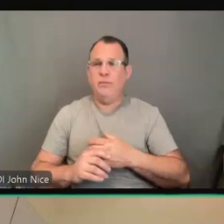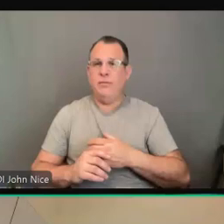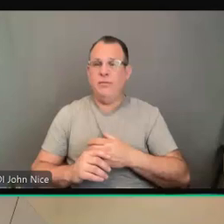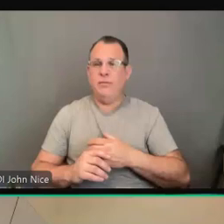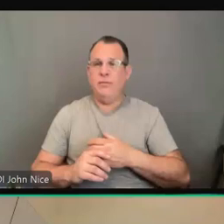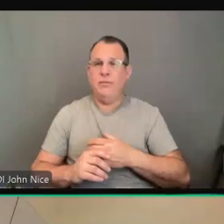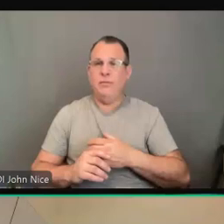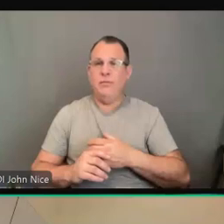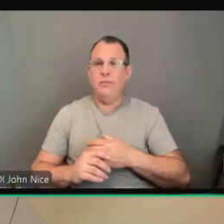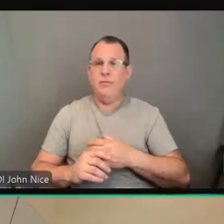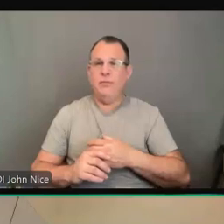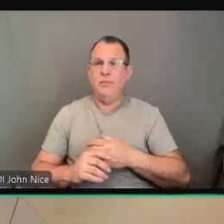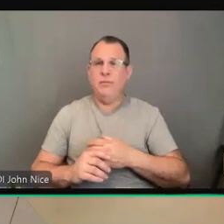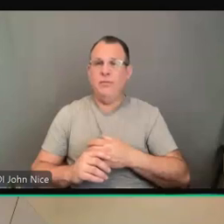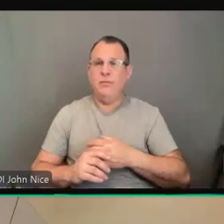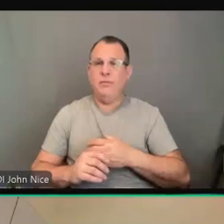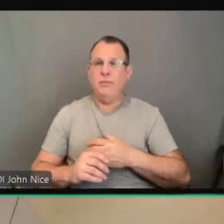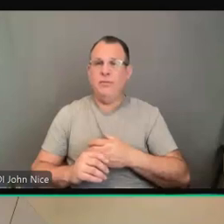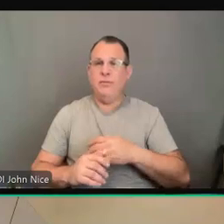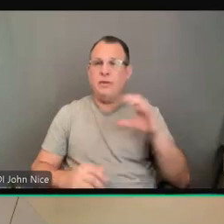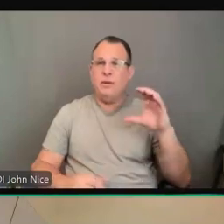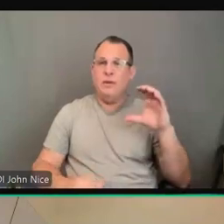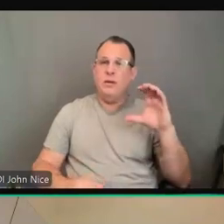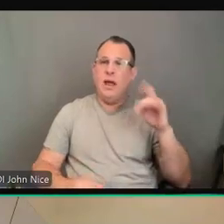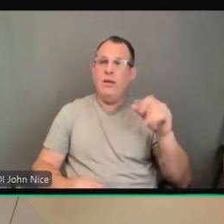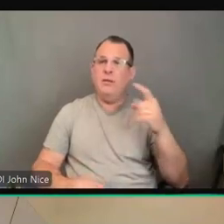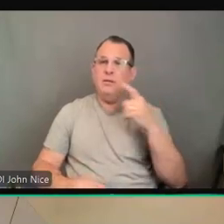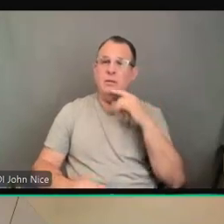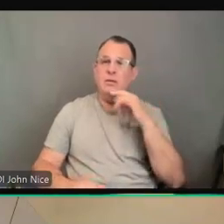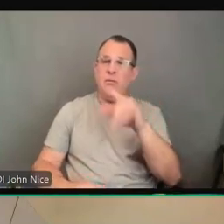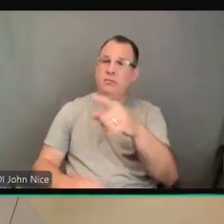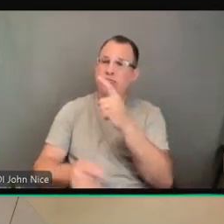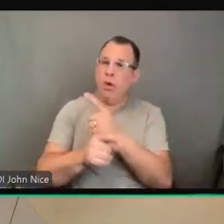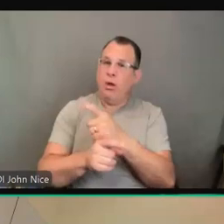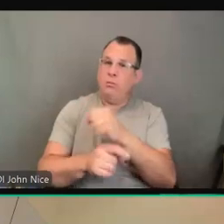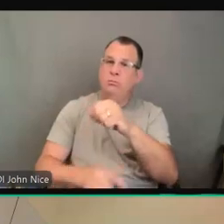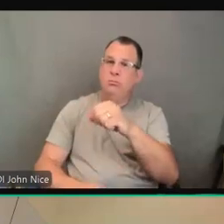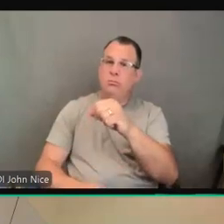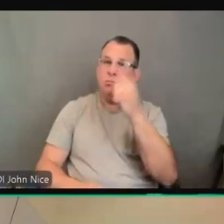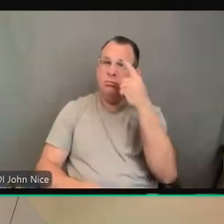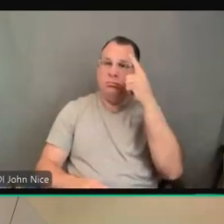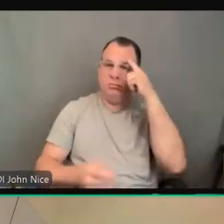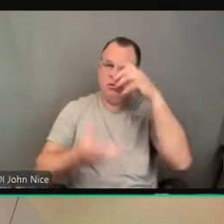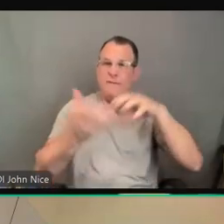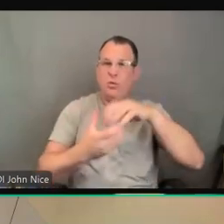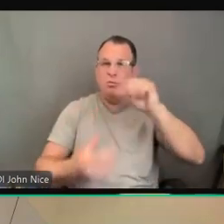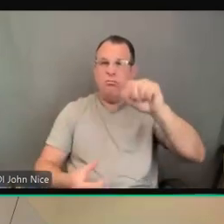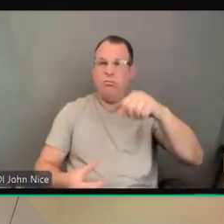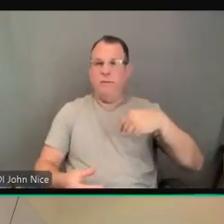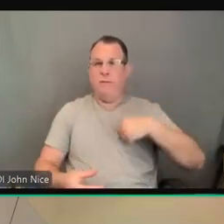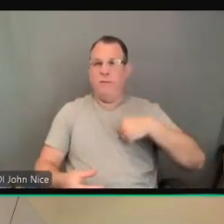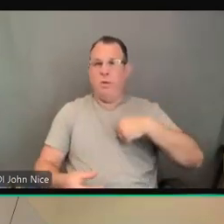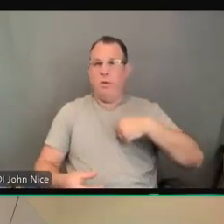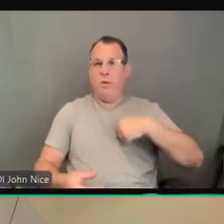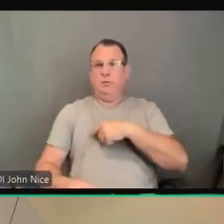Very traumatic. Right. And it is confusing. It's confusing for us, the people who work in disability